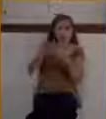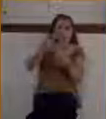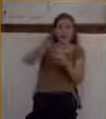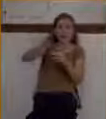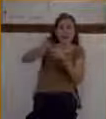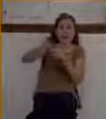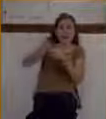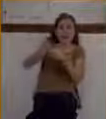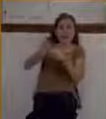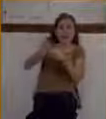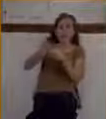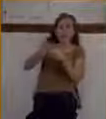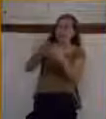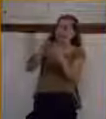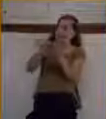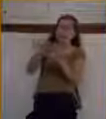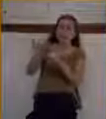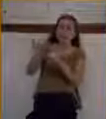Tell him what you need.